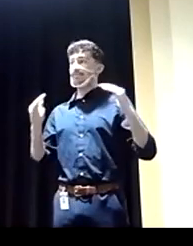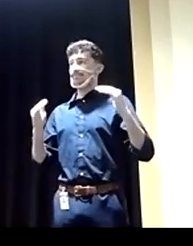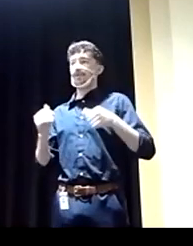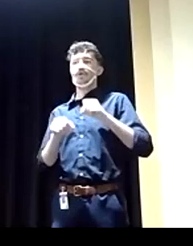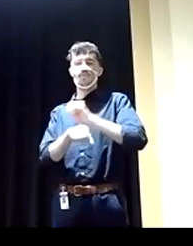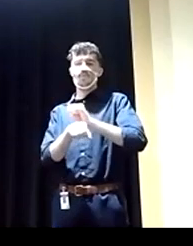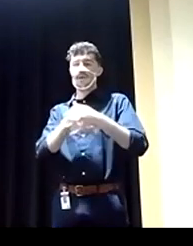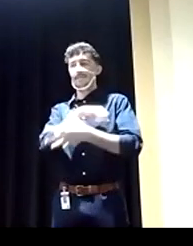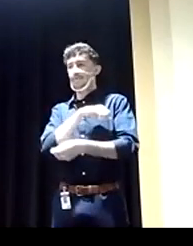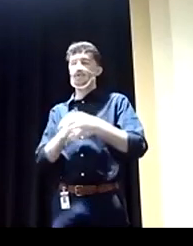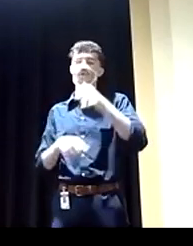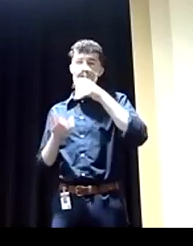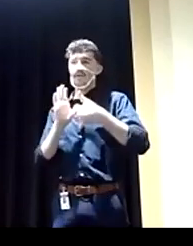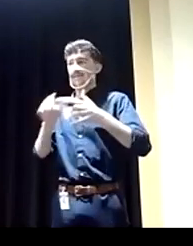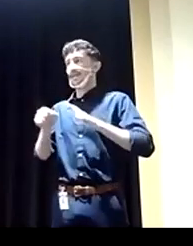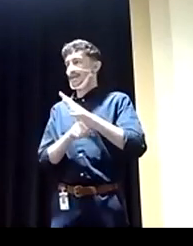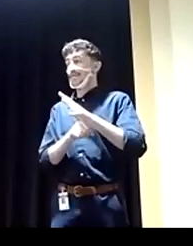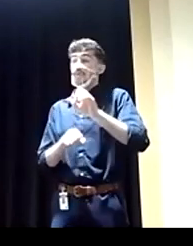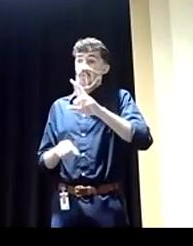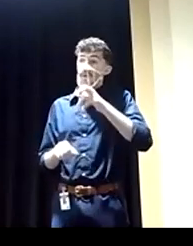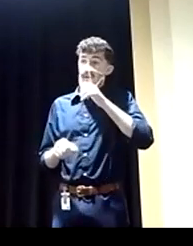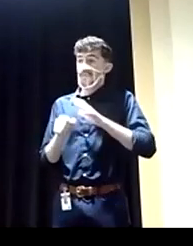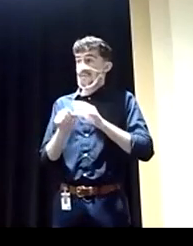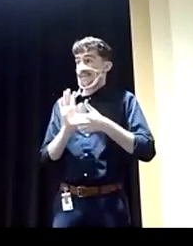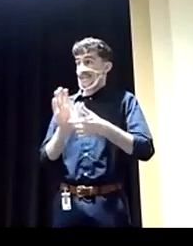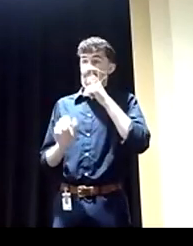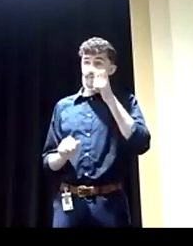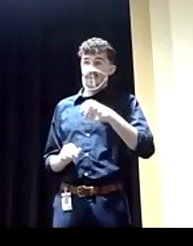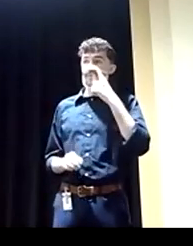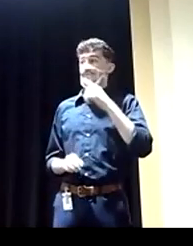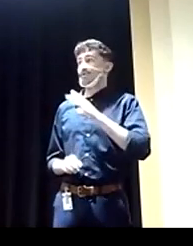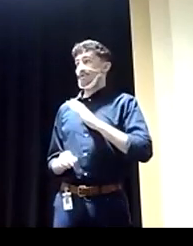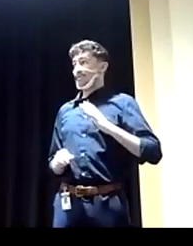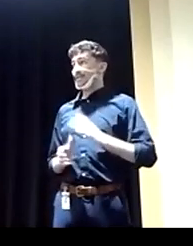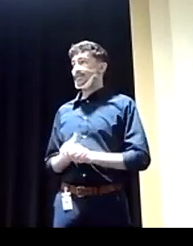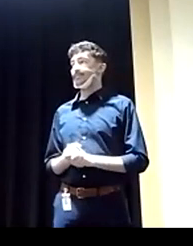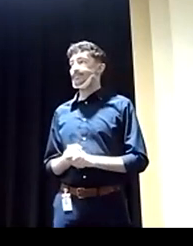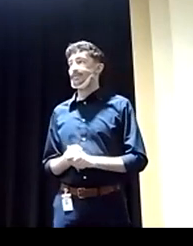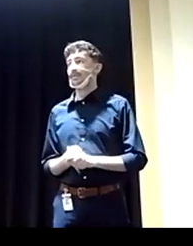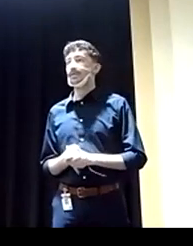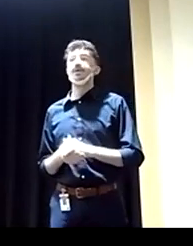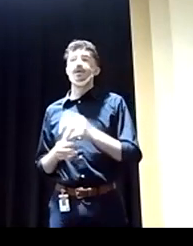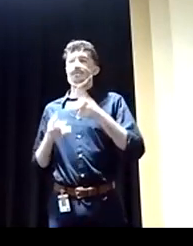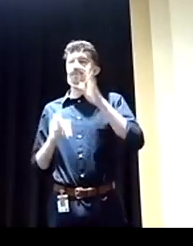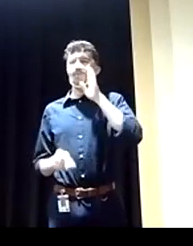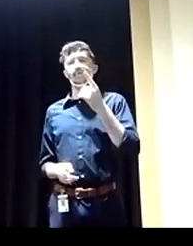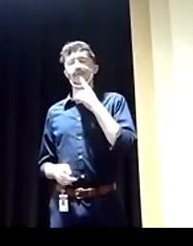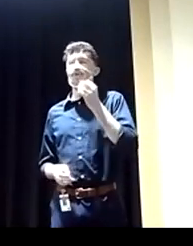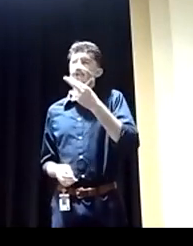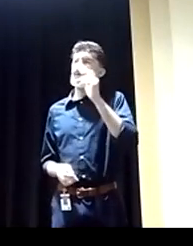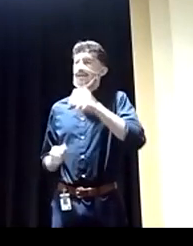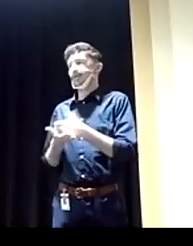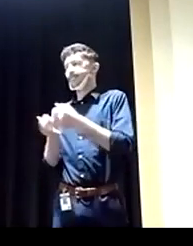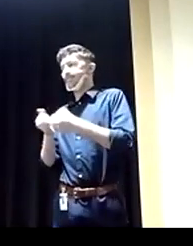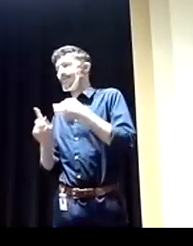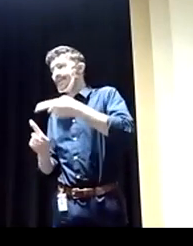are just underrepresented, but actually not represented in Congress. People throw the red meat that, hey, I'll do this for you,